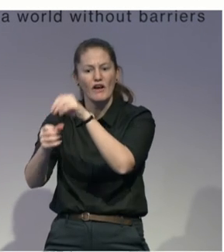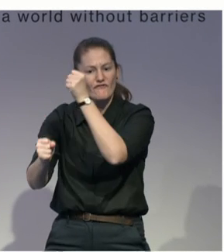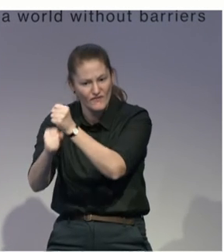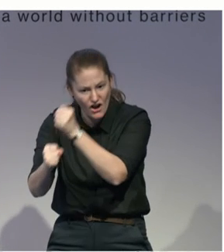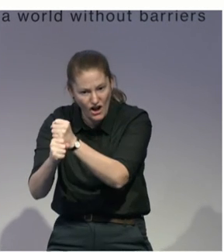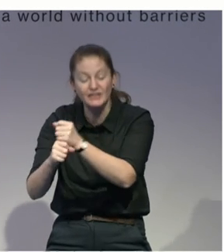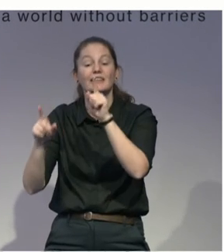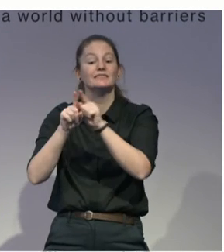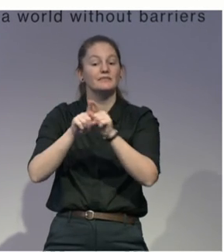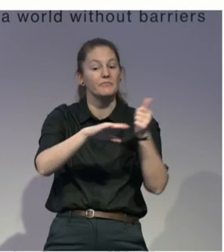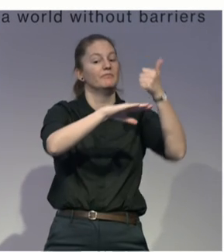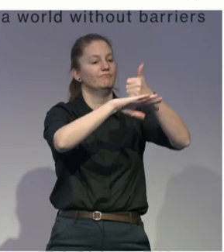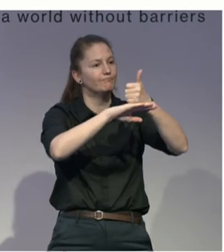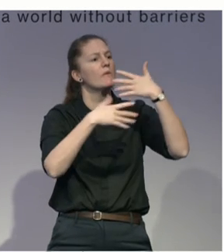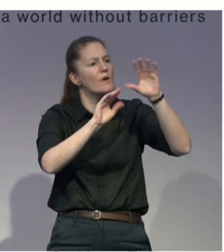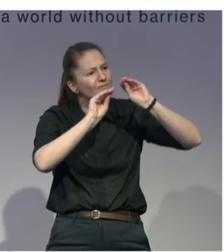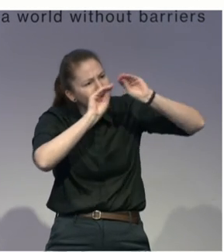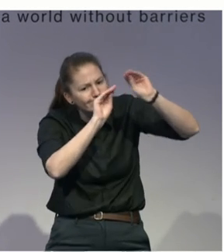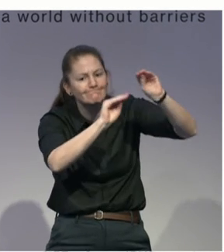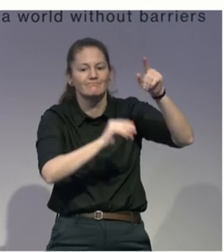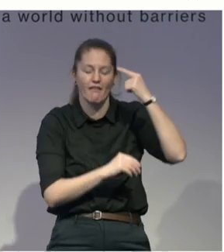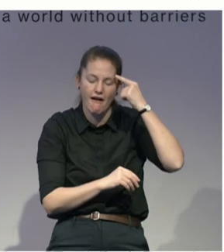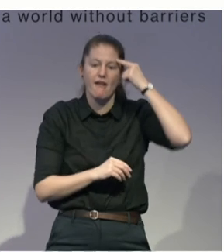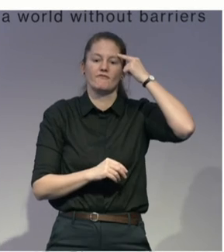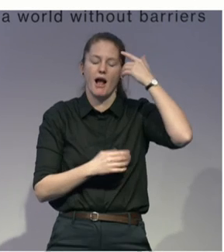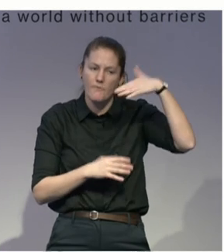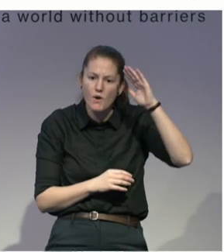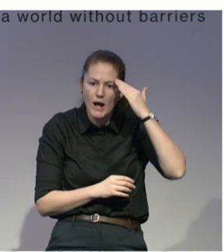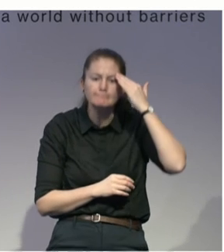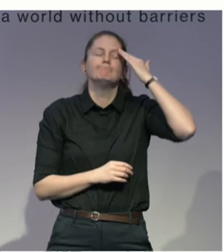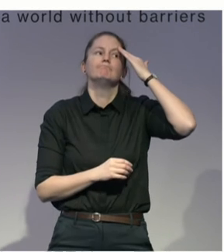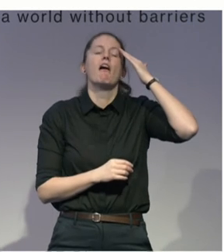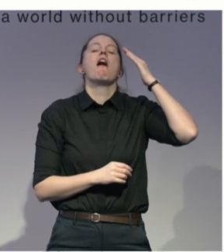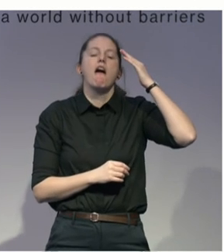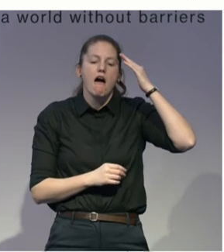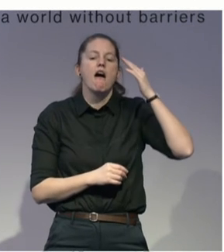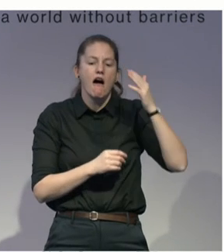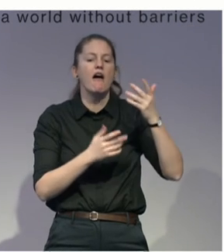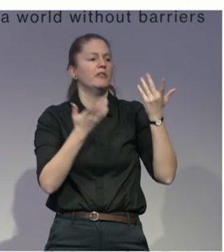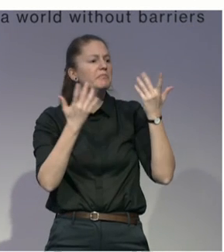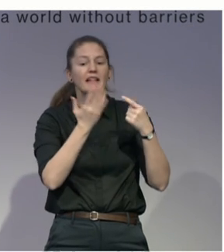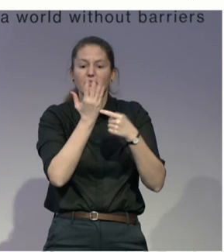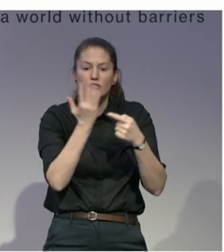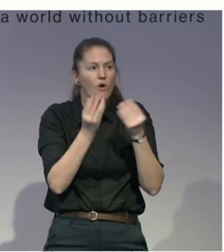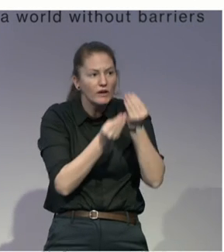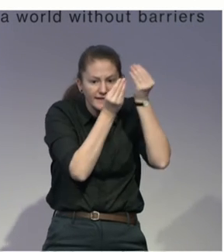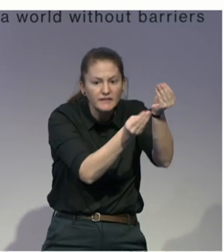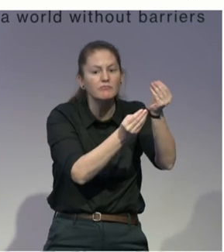their awareness about inclusive hiring and helping them, equip them with the capabilities to do so. Right.